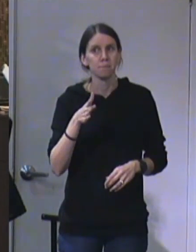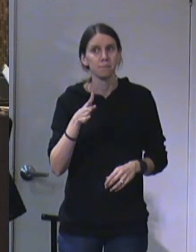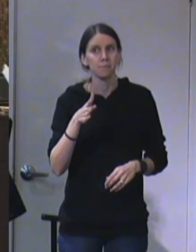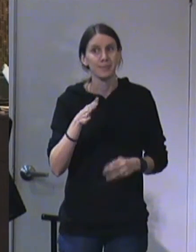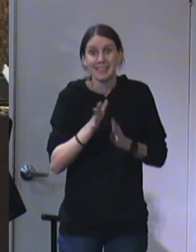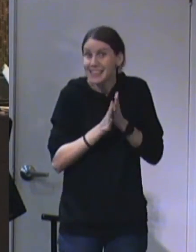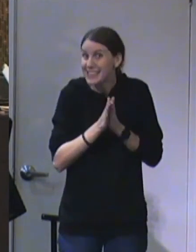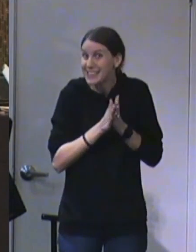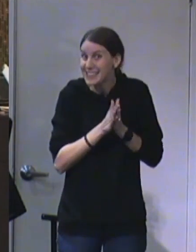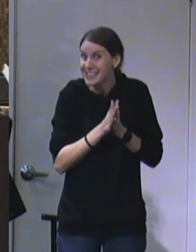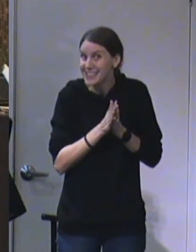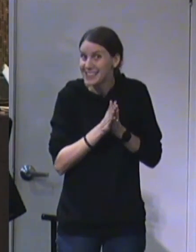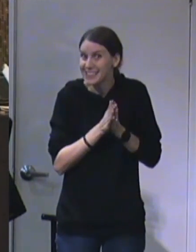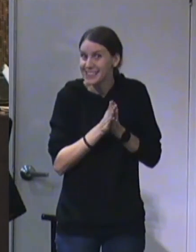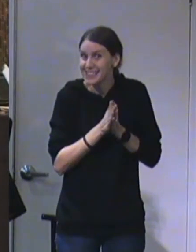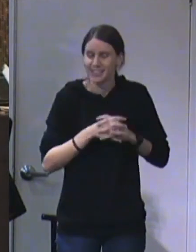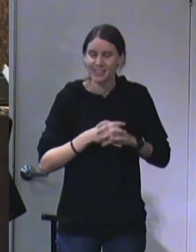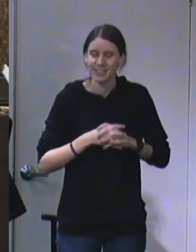anxious.